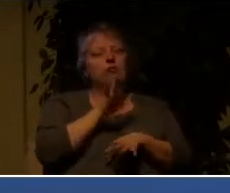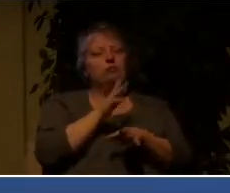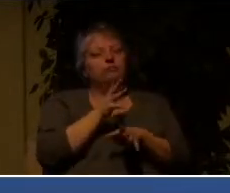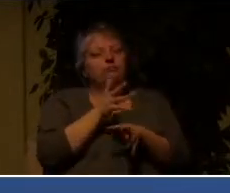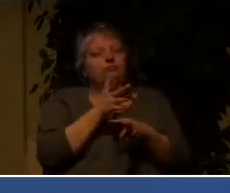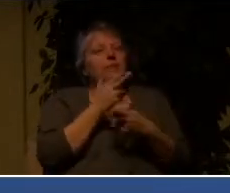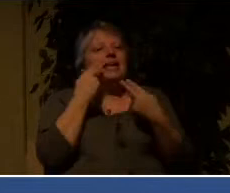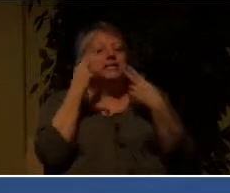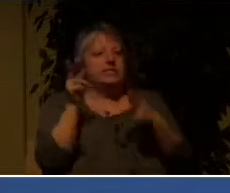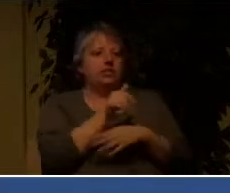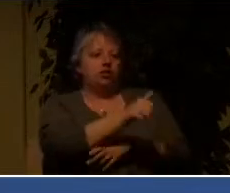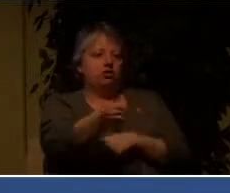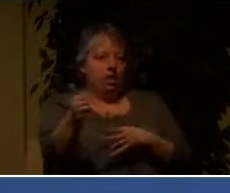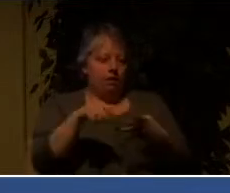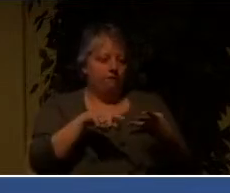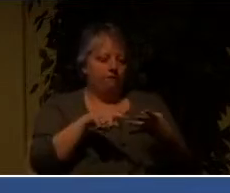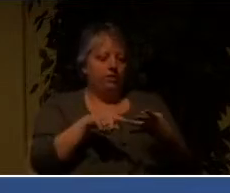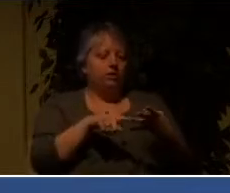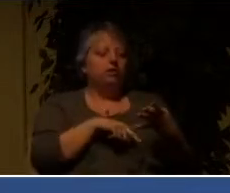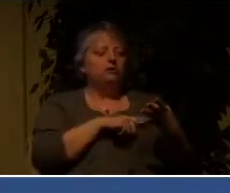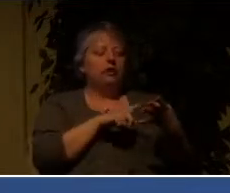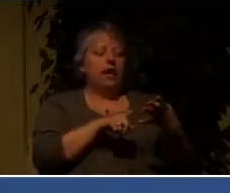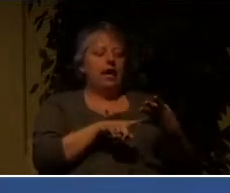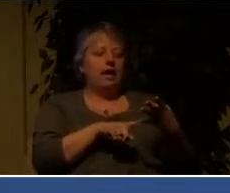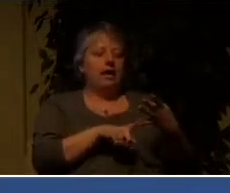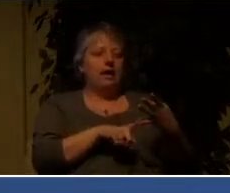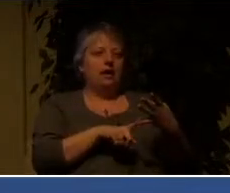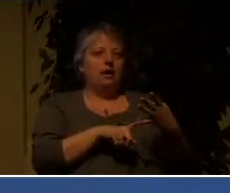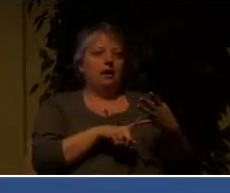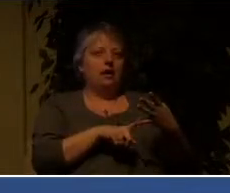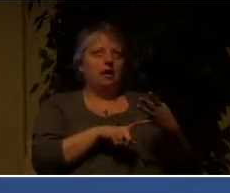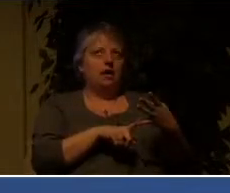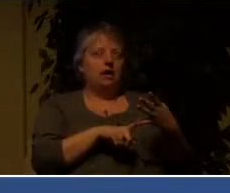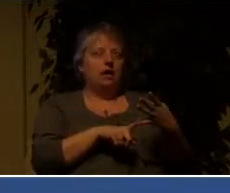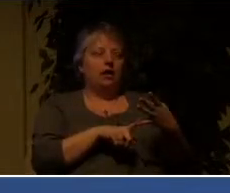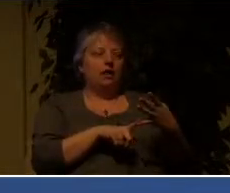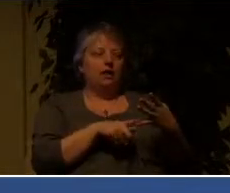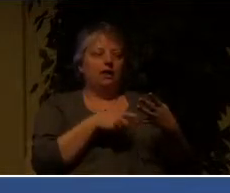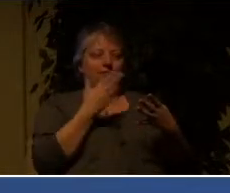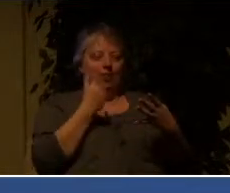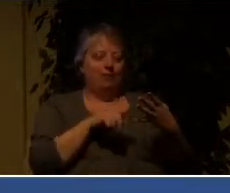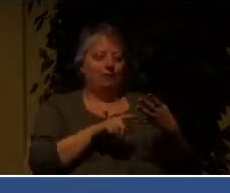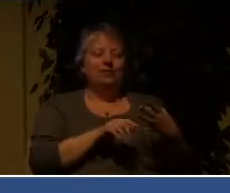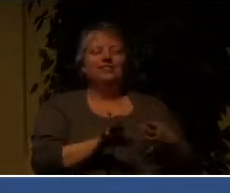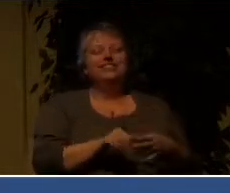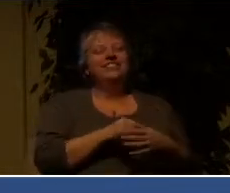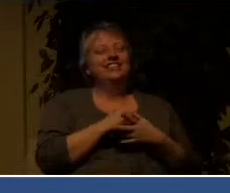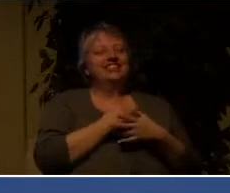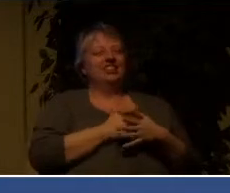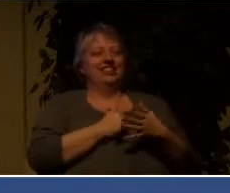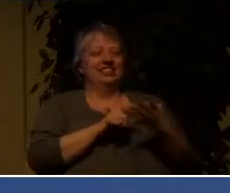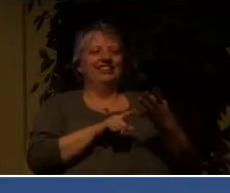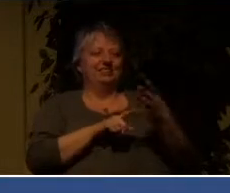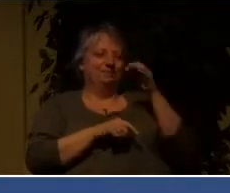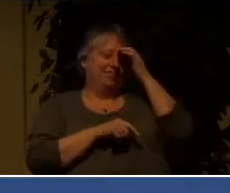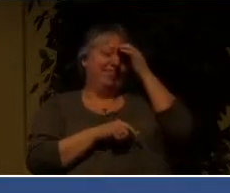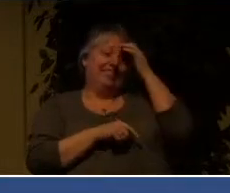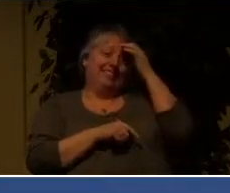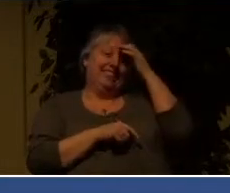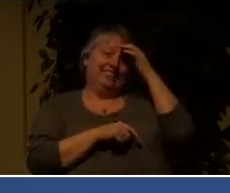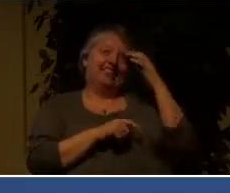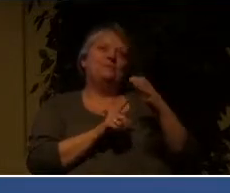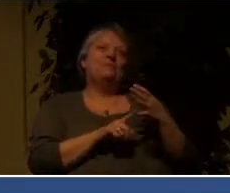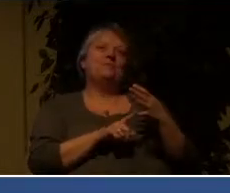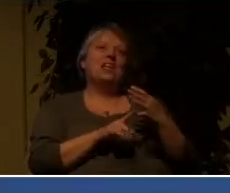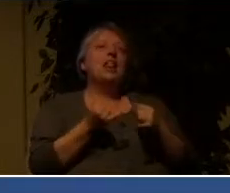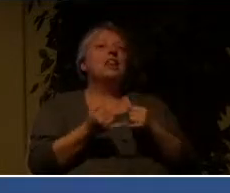number five, which is the last verse in this particular passage. And that means the instruction there